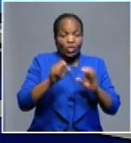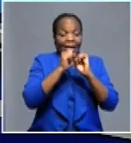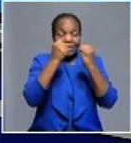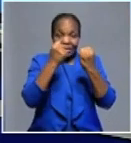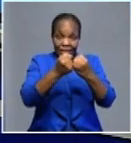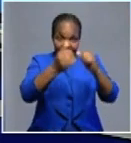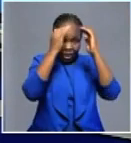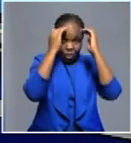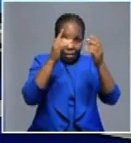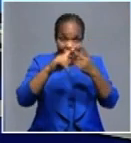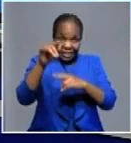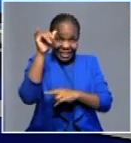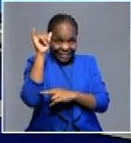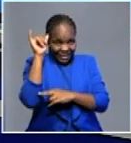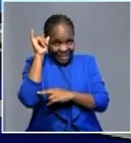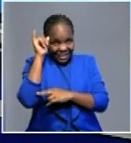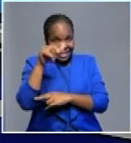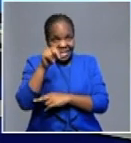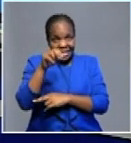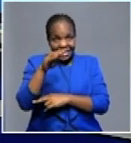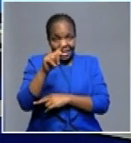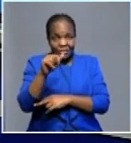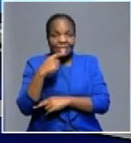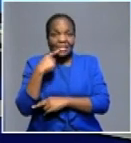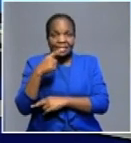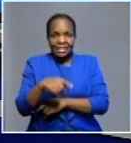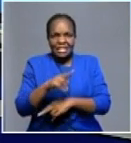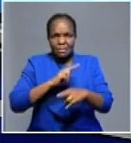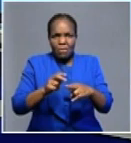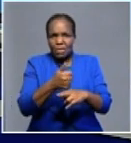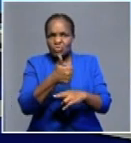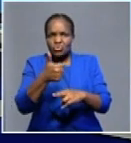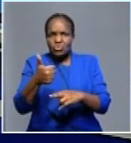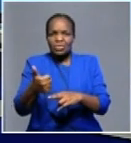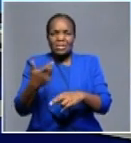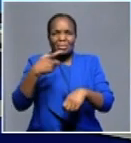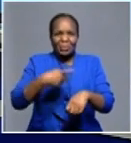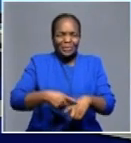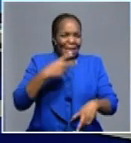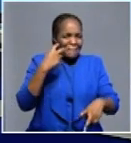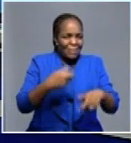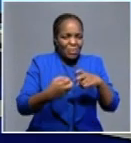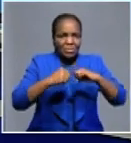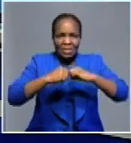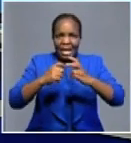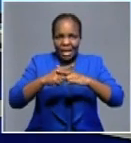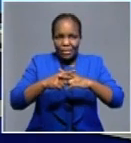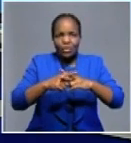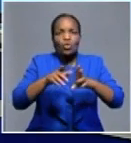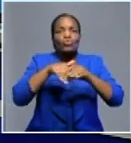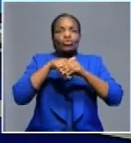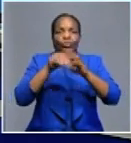Association, NAPTA, sent out an urgent release drawing attention to the difficult situation facing the transport sector.